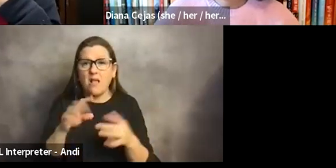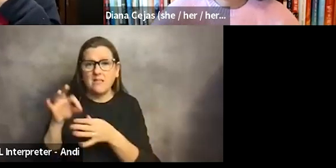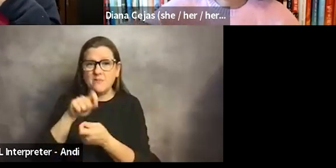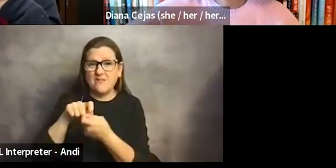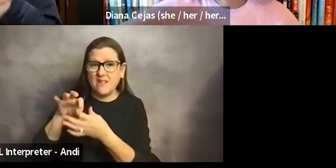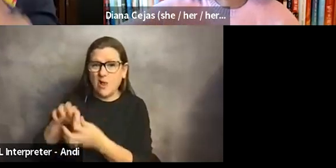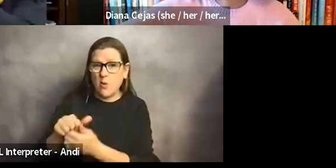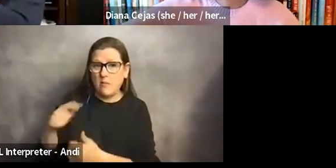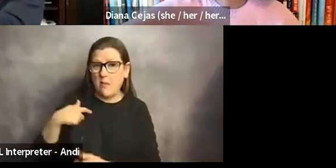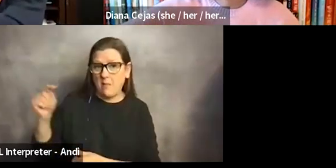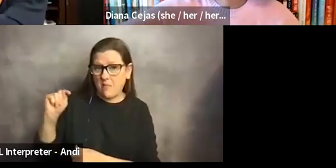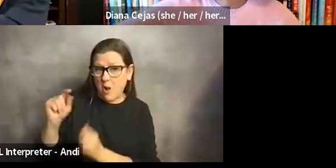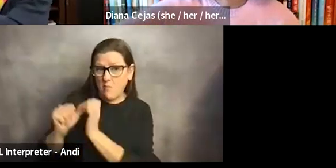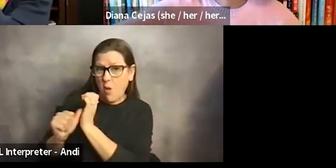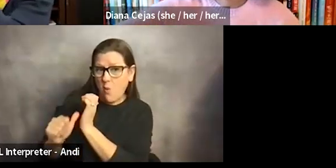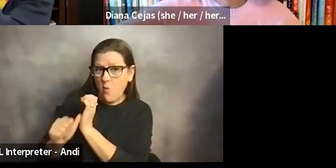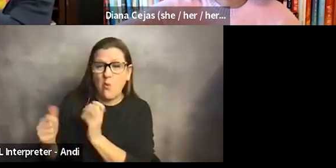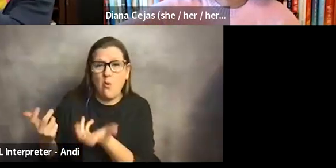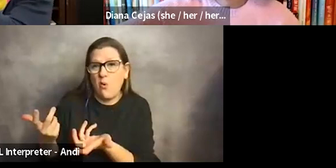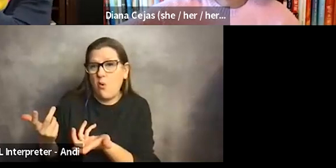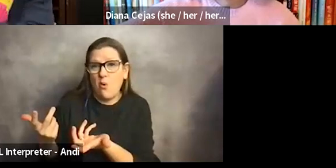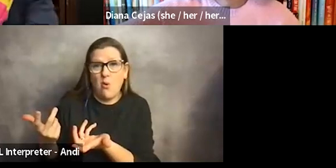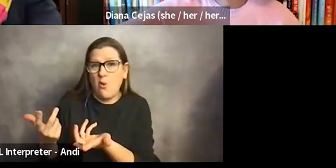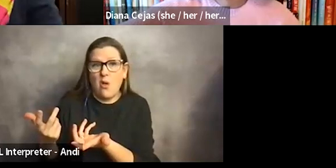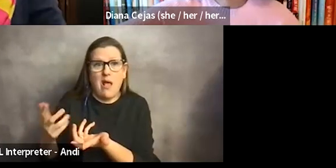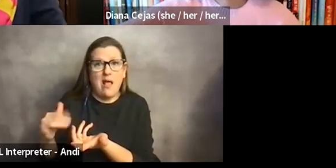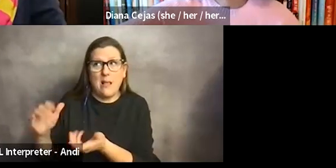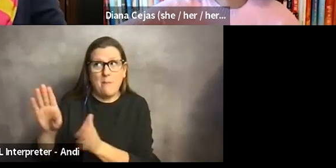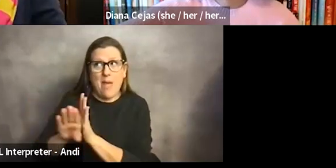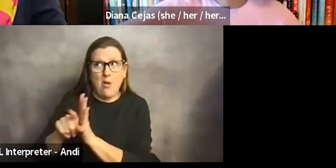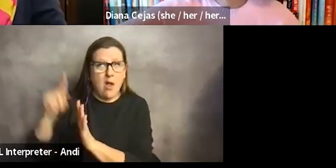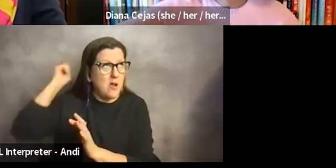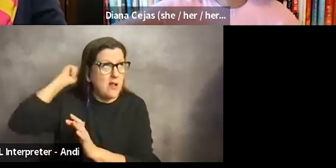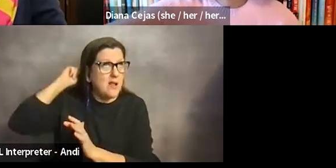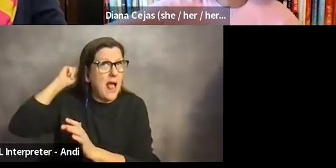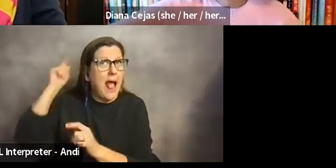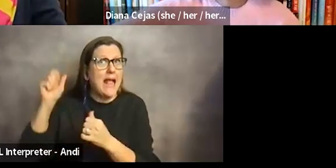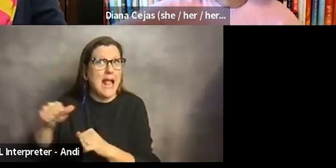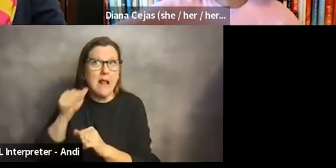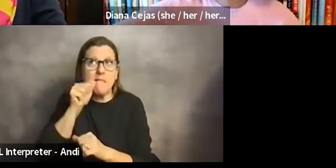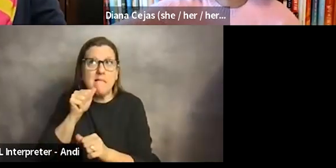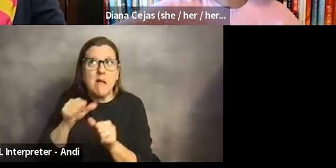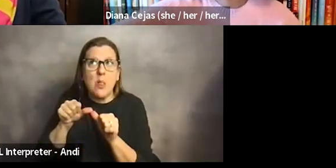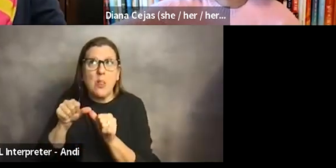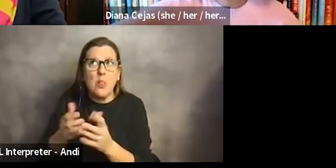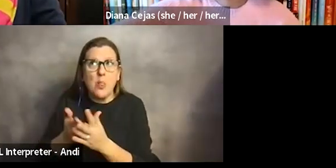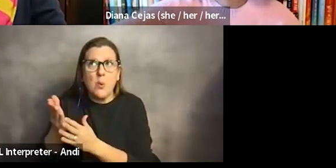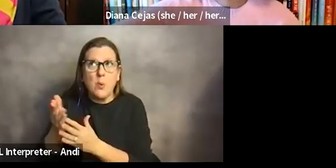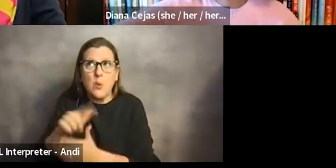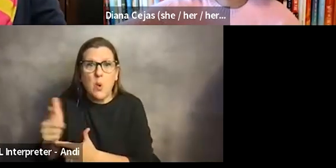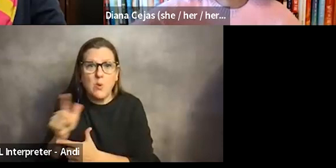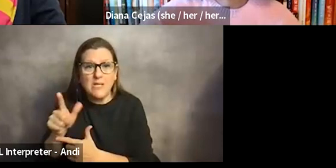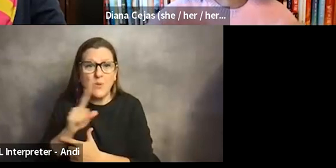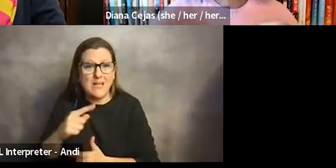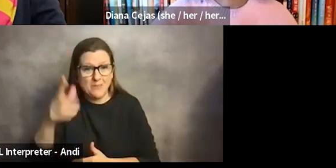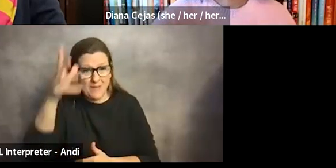that was very quickly something that I also found in the background was a constant conversation. Could I get through the rotation? And, and my father was smart.